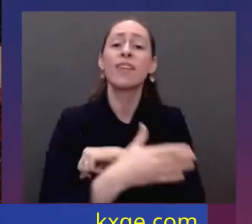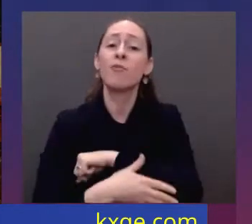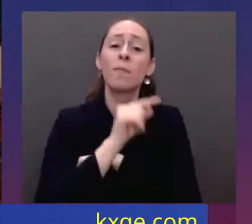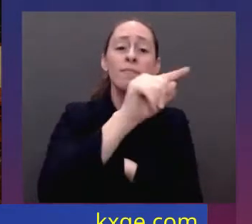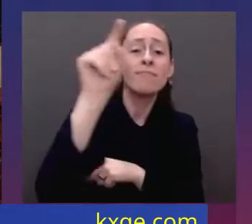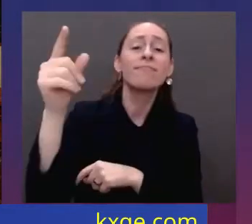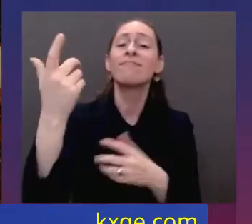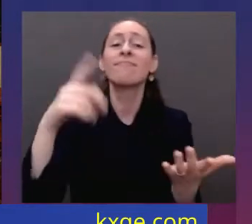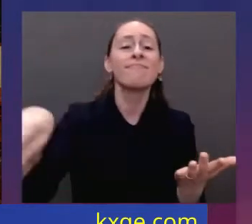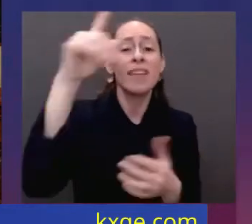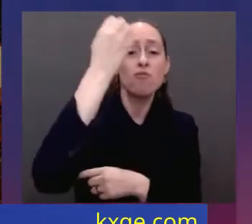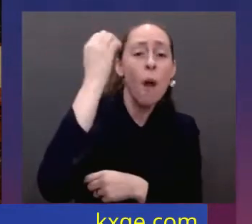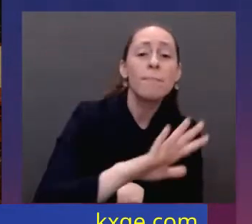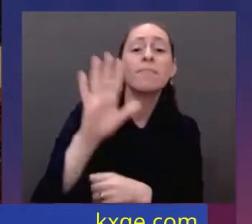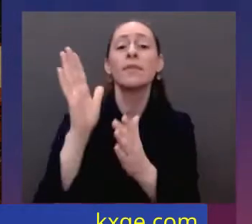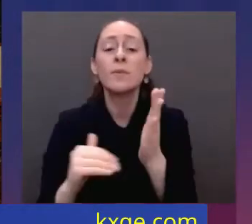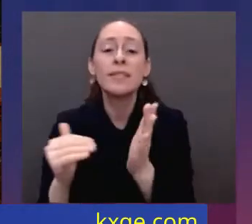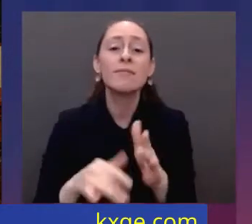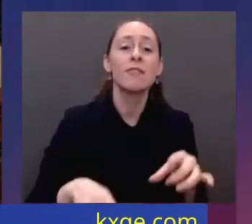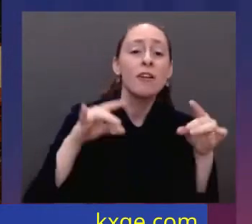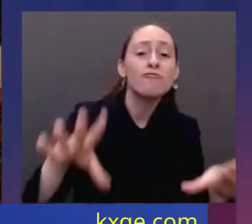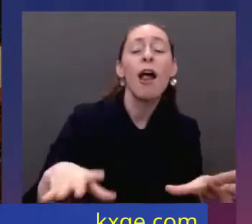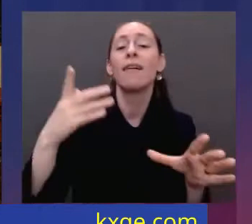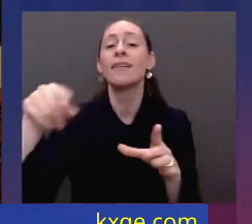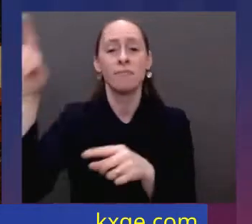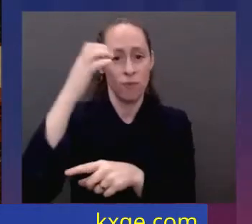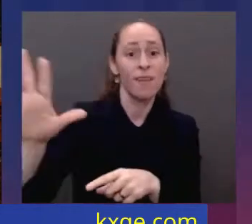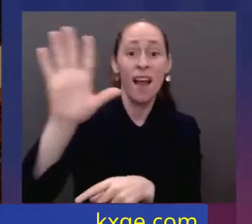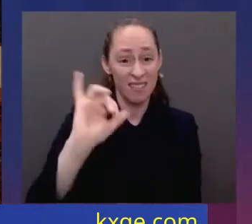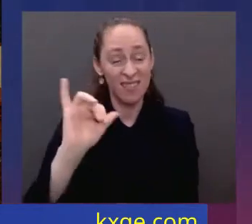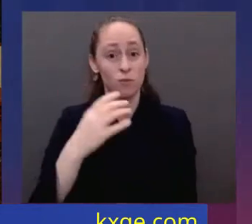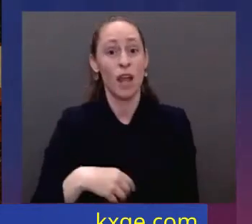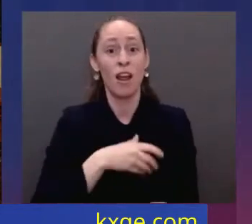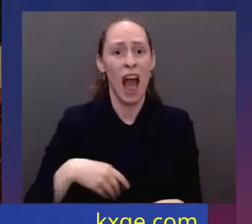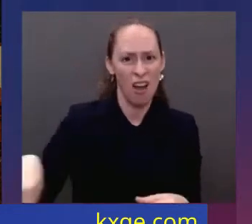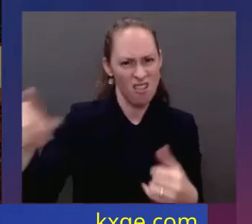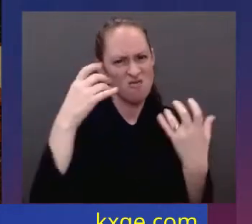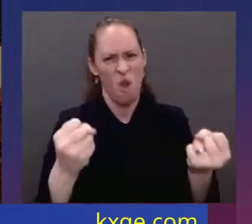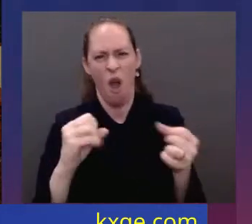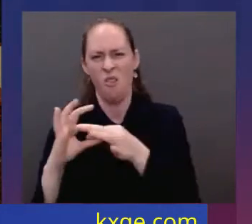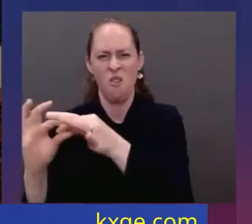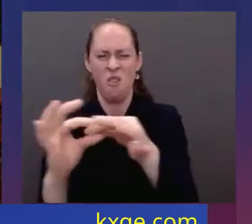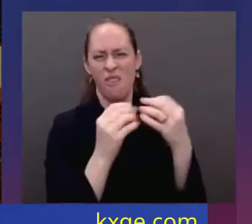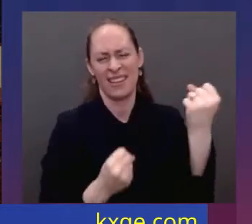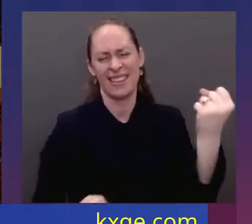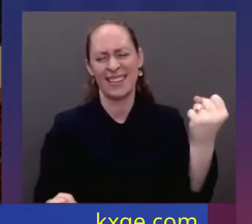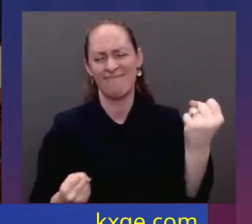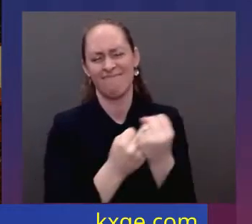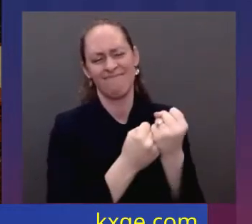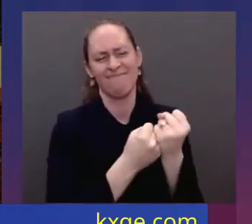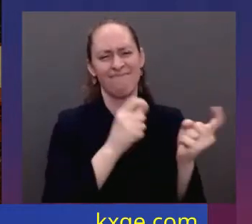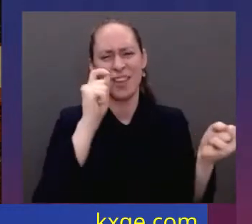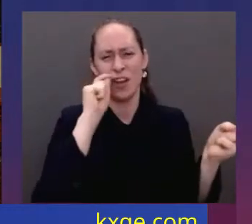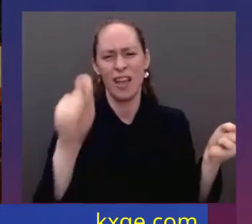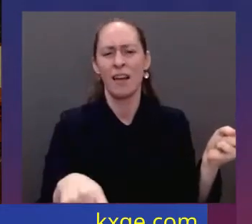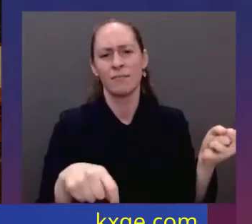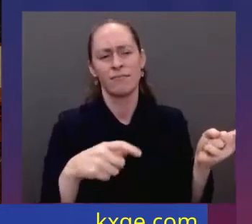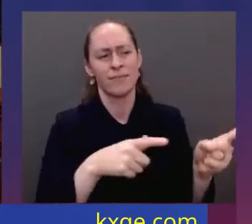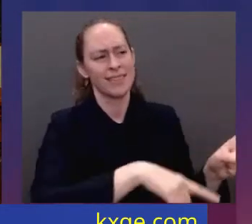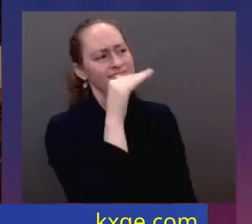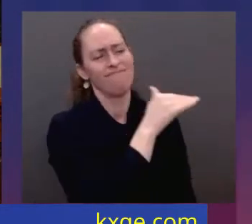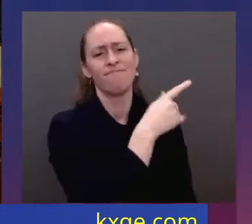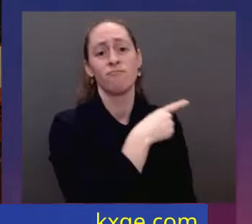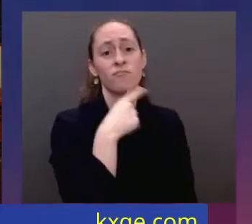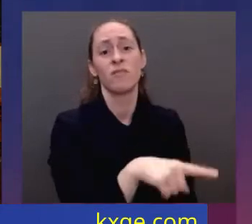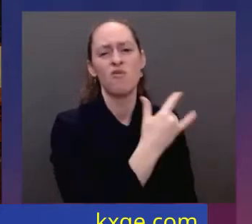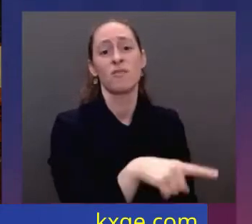Zealand, and many others, even Switzerland, are inflicting pain on Russia and supporting the people of Ukraine. Putin is now isolated from the world more than he has ever